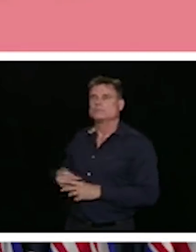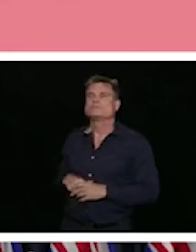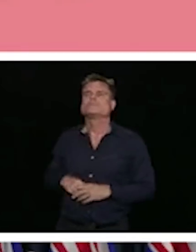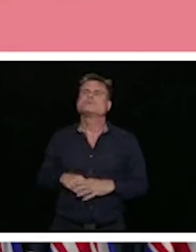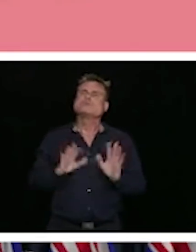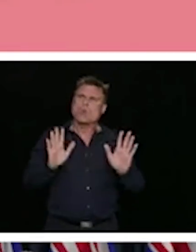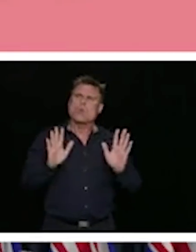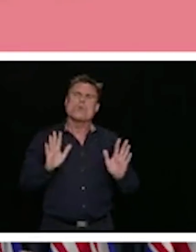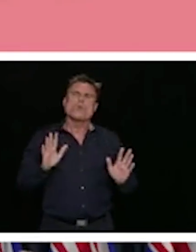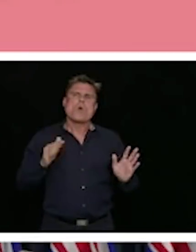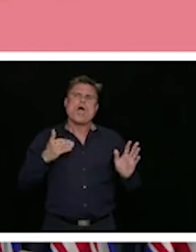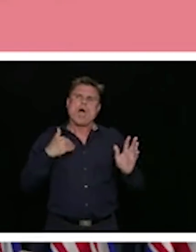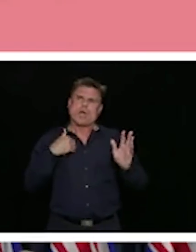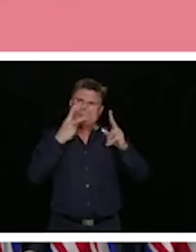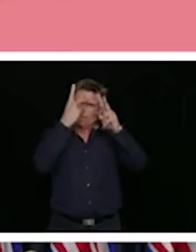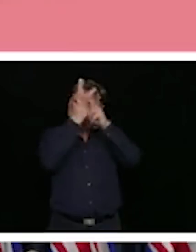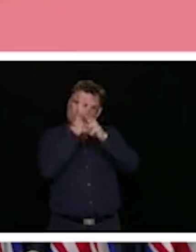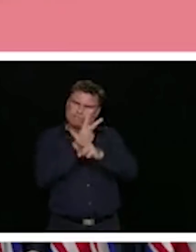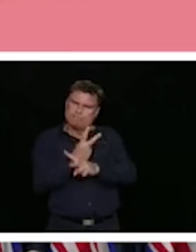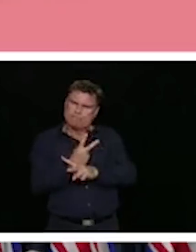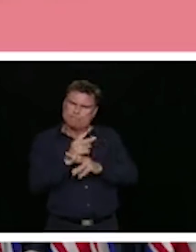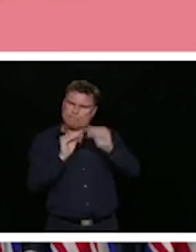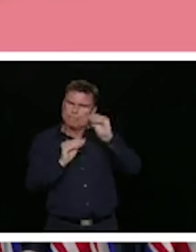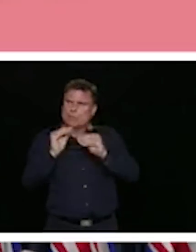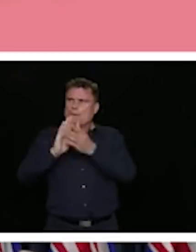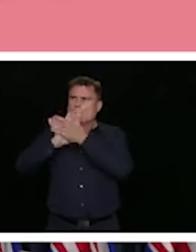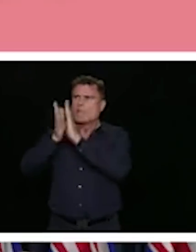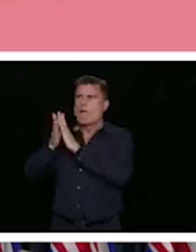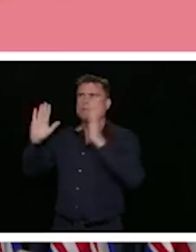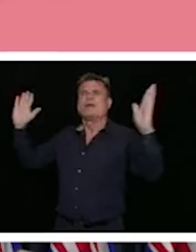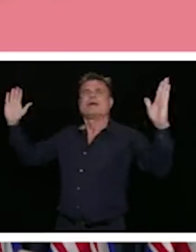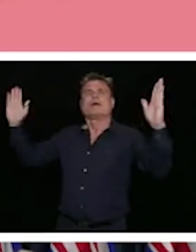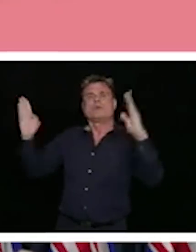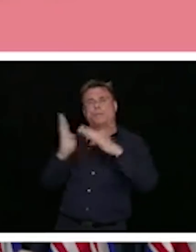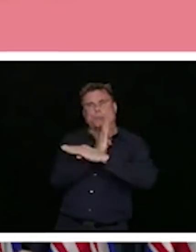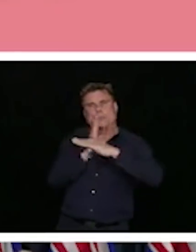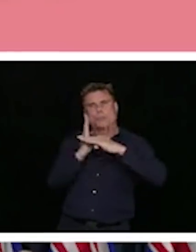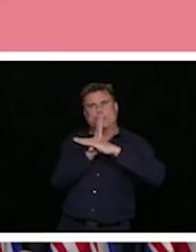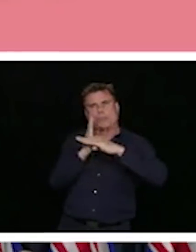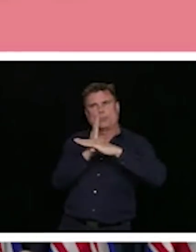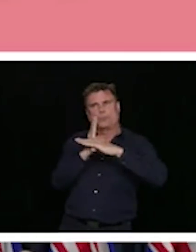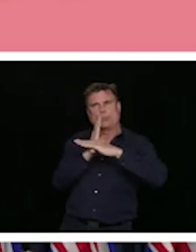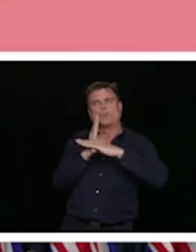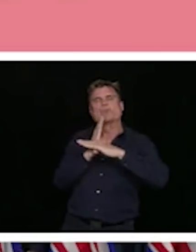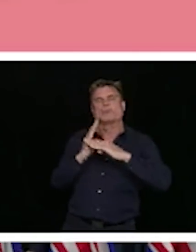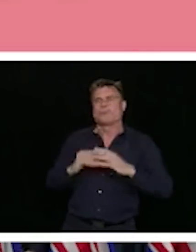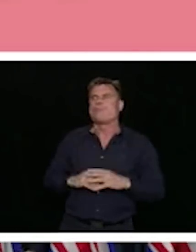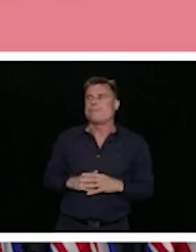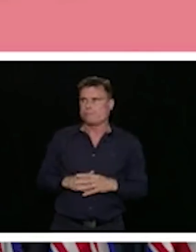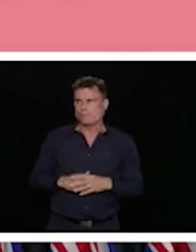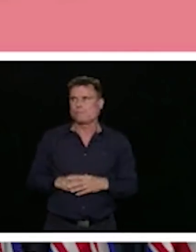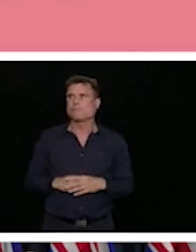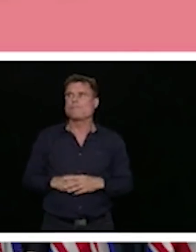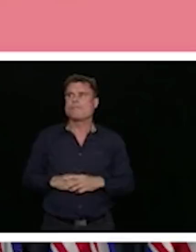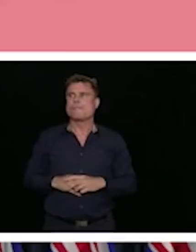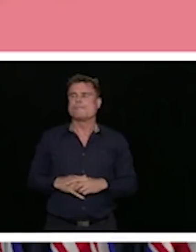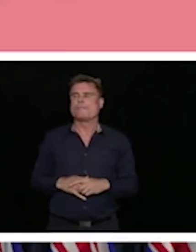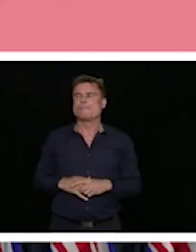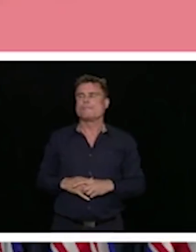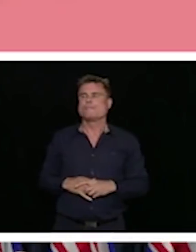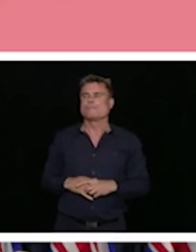this helps us understand what we call social economic status and how that affects people's experience both with COVID but